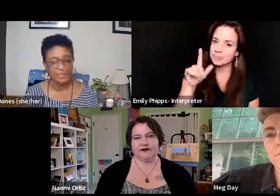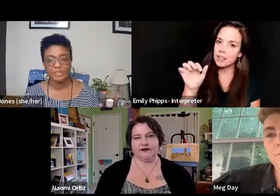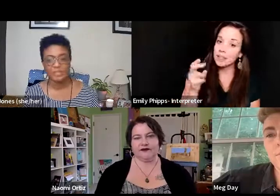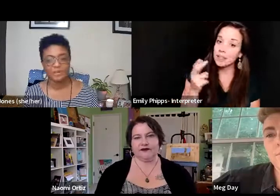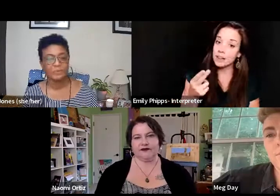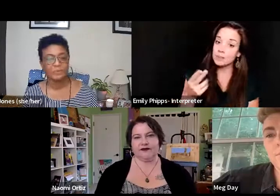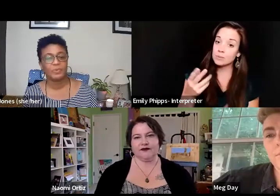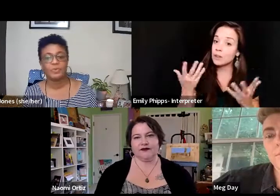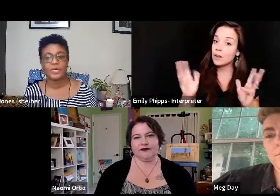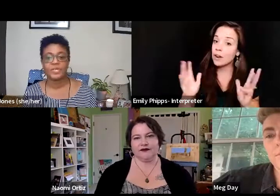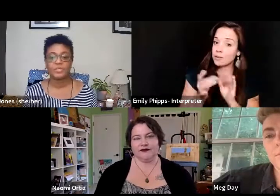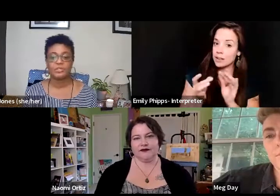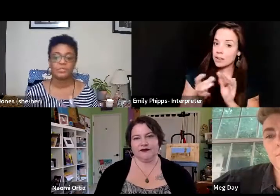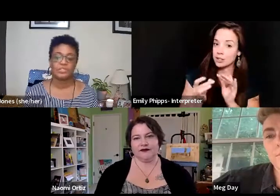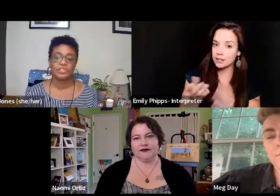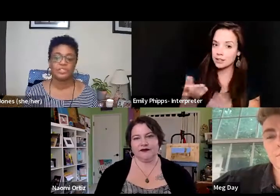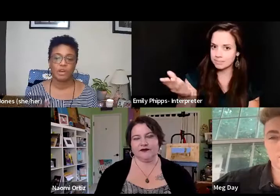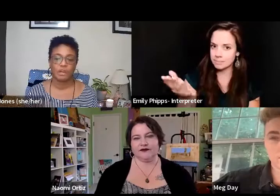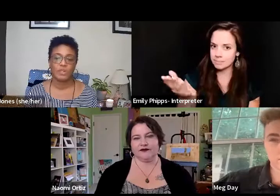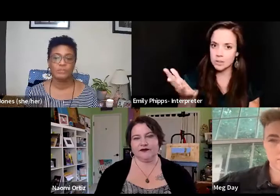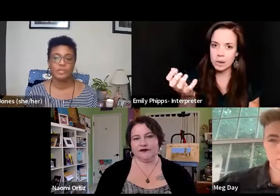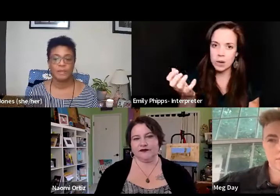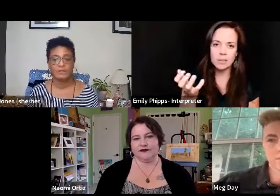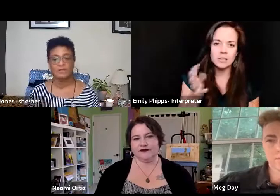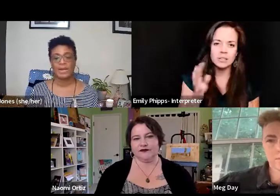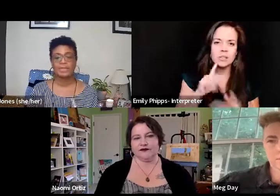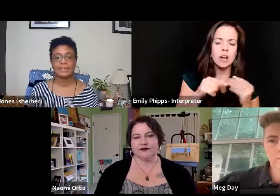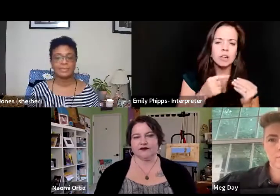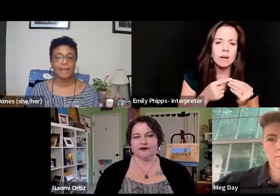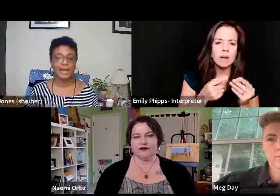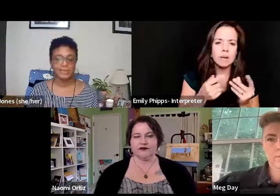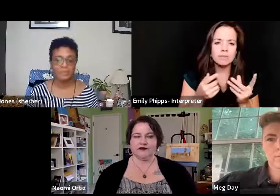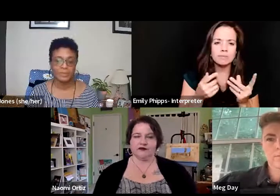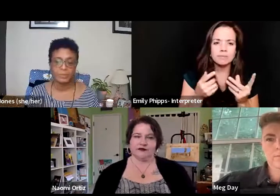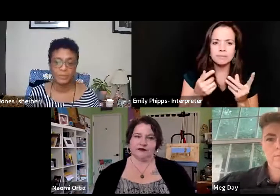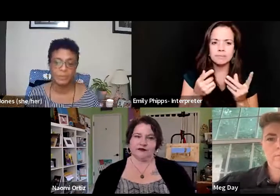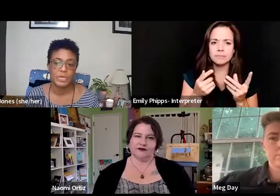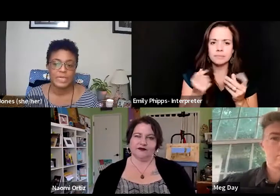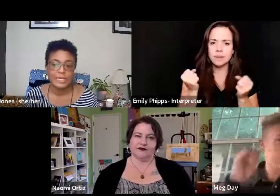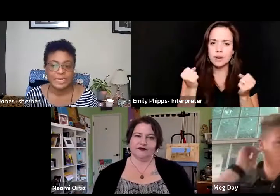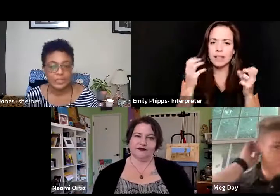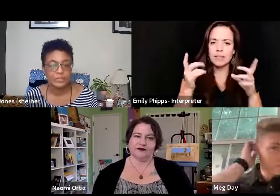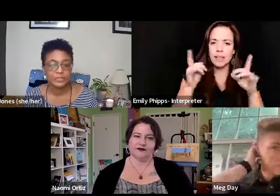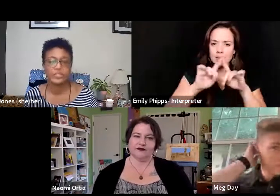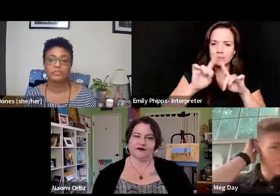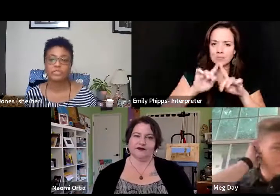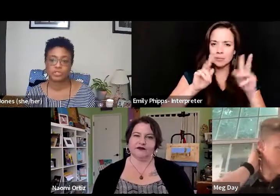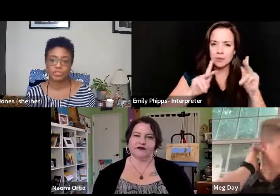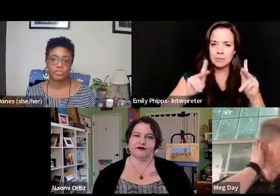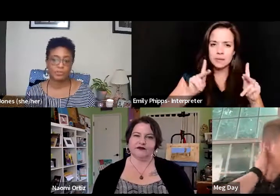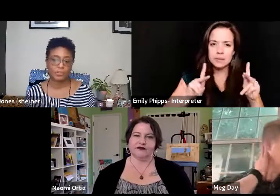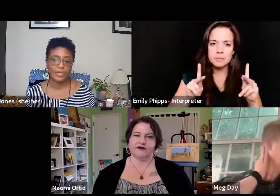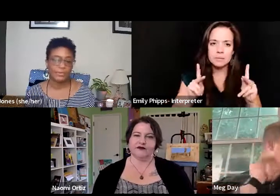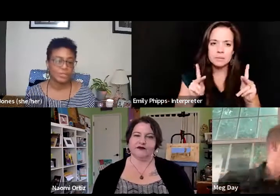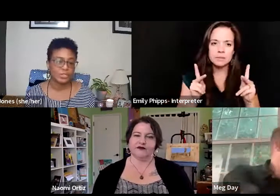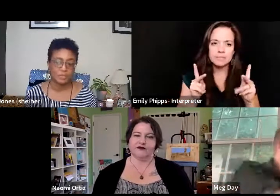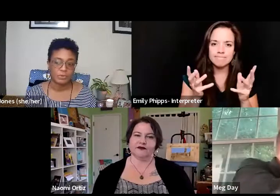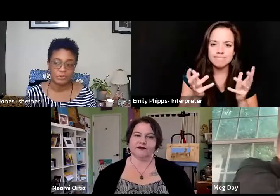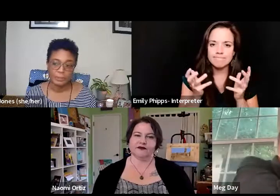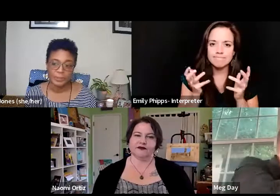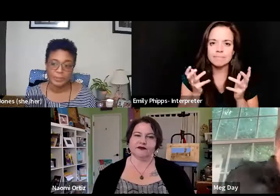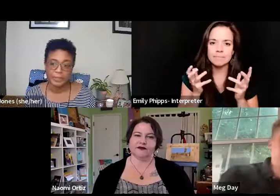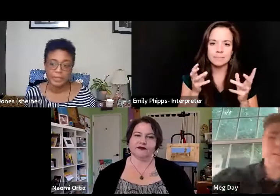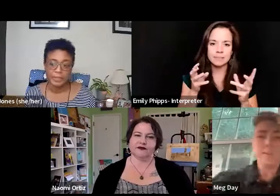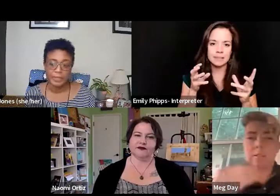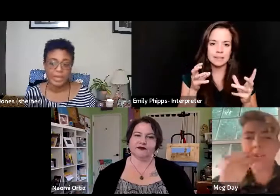up. So wanted to talk a little bit about the fact that there are lots of people eager to return to in-person